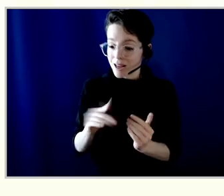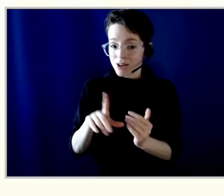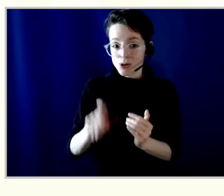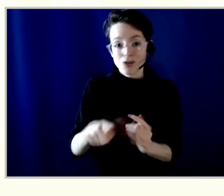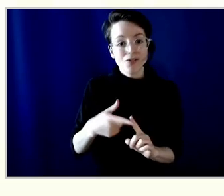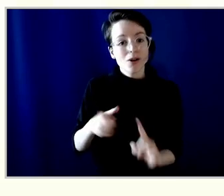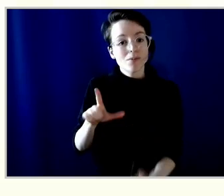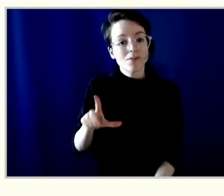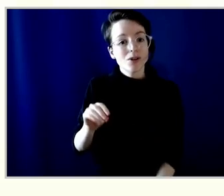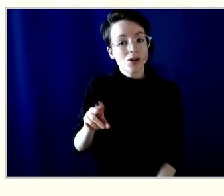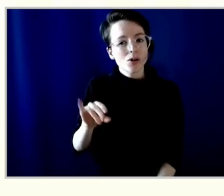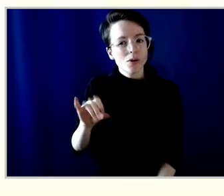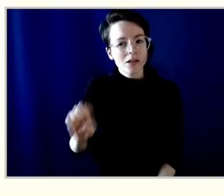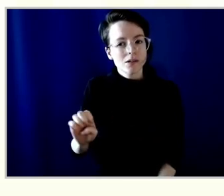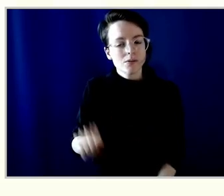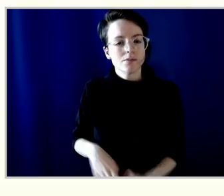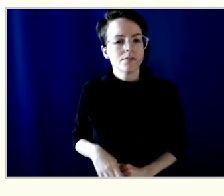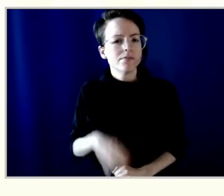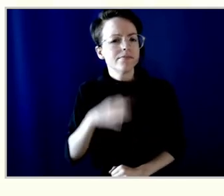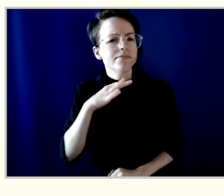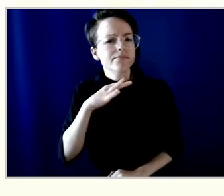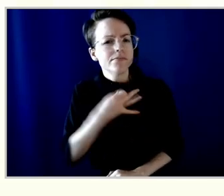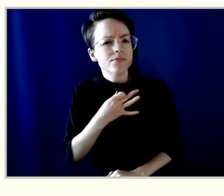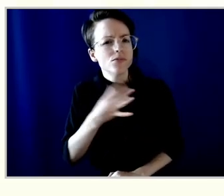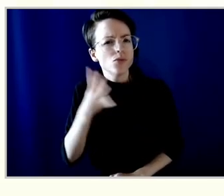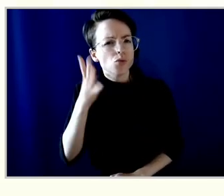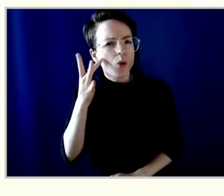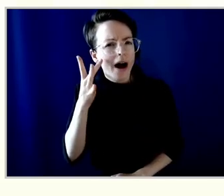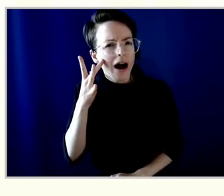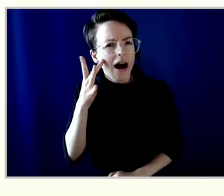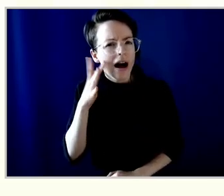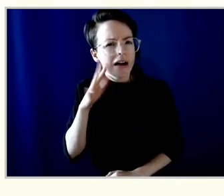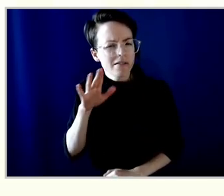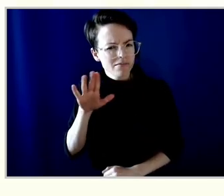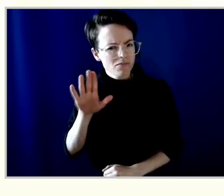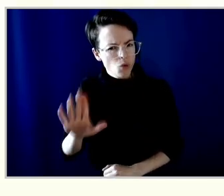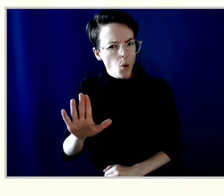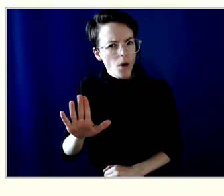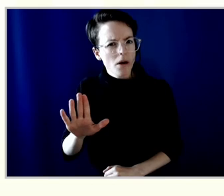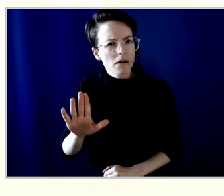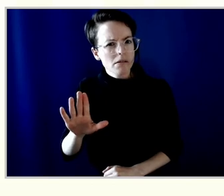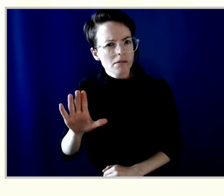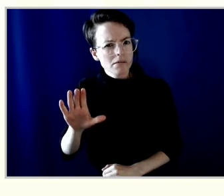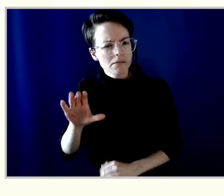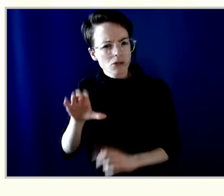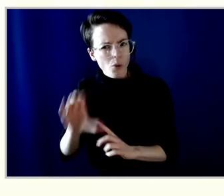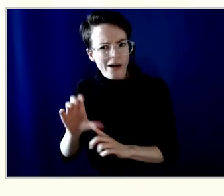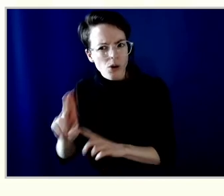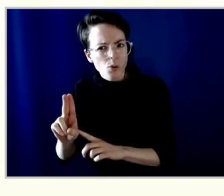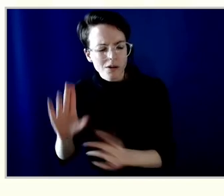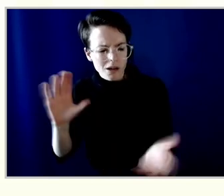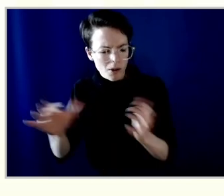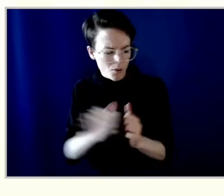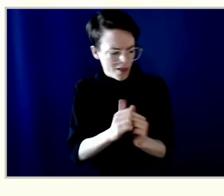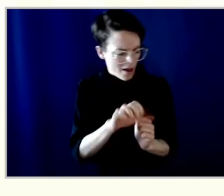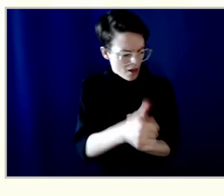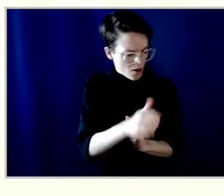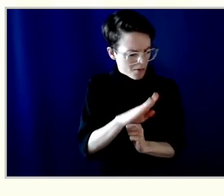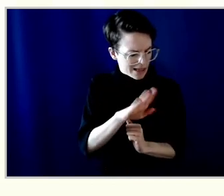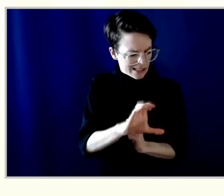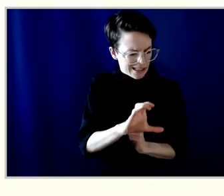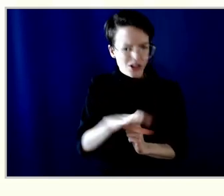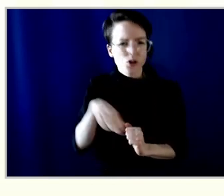very financially successful, has term deposit rates much lower than other BC credit unions and has done so for many years. Seems